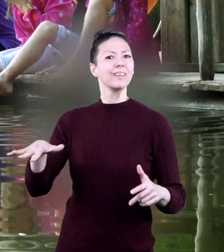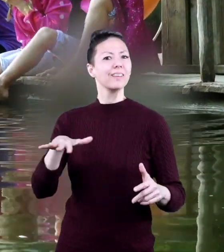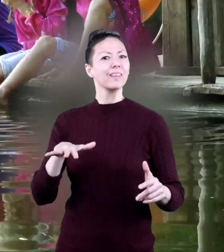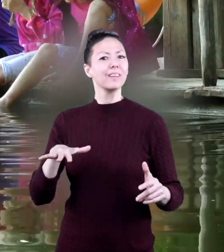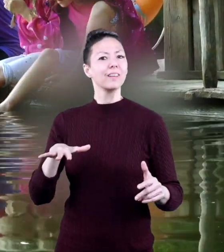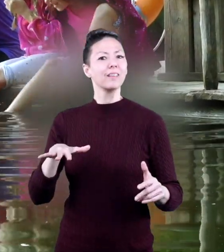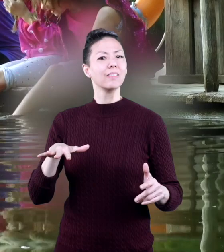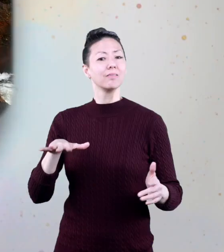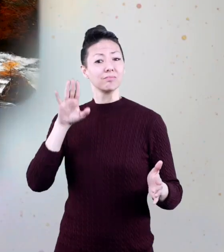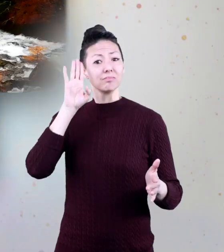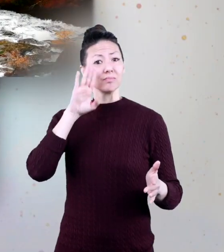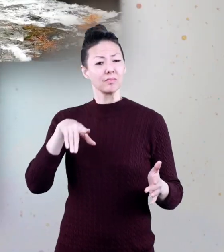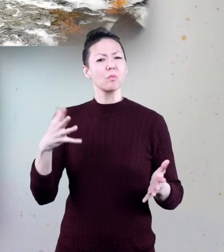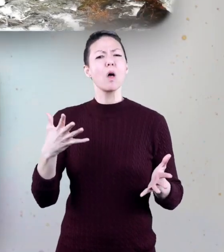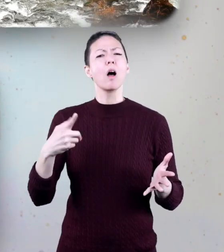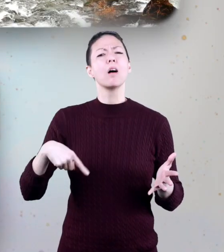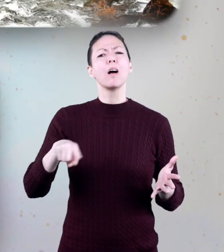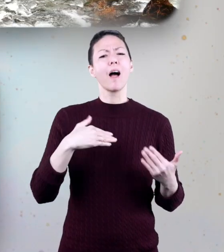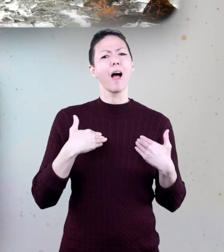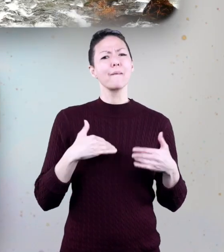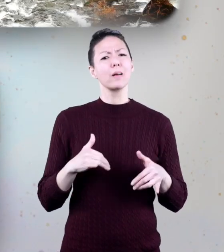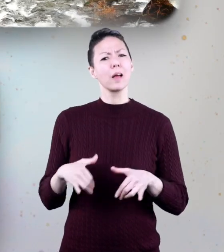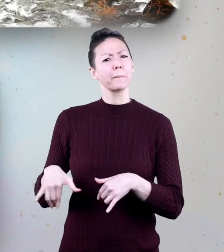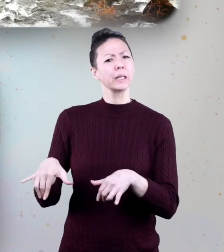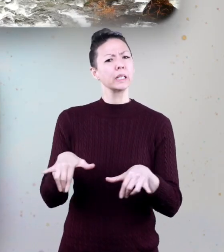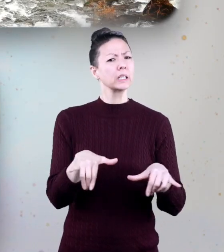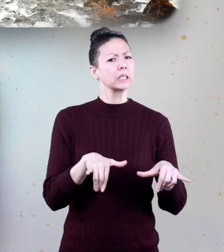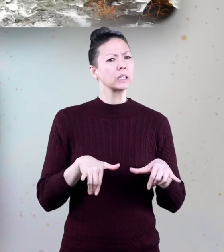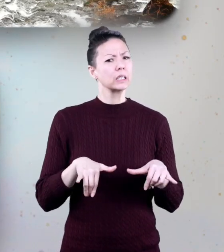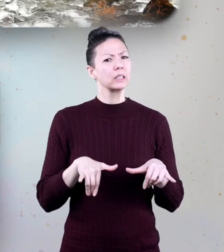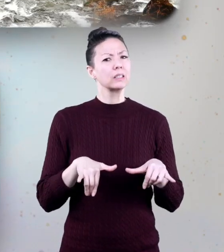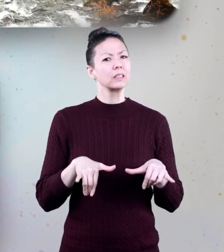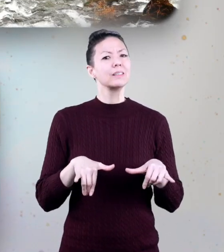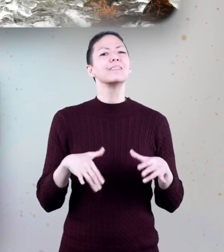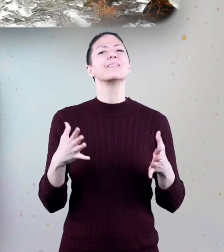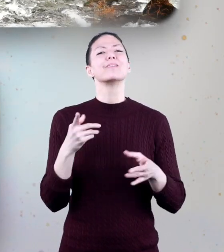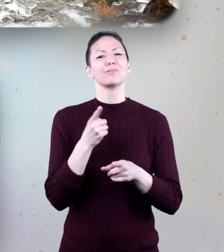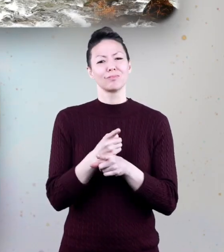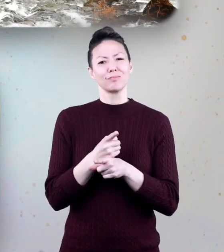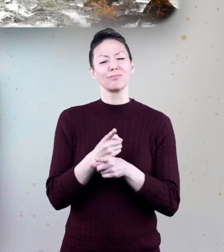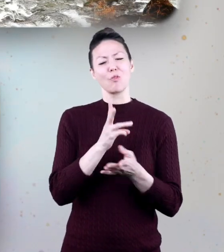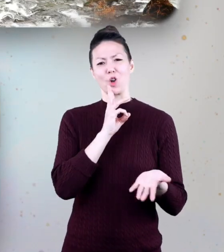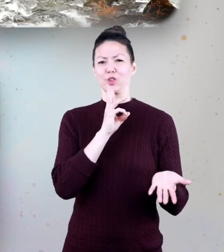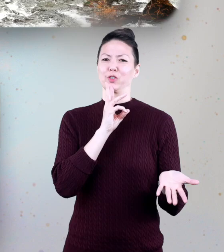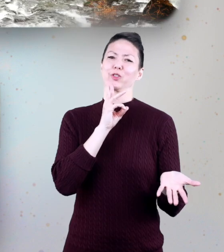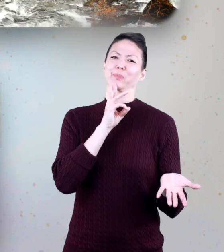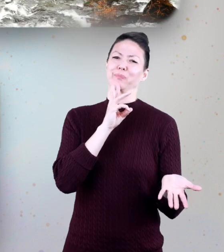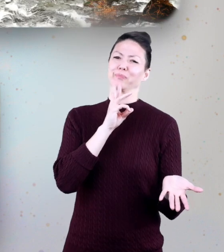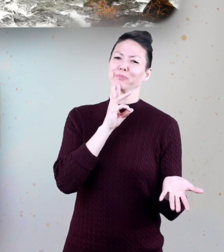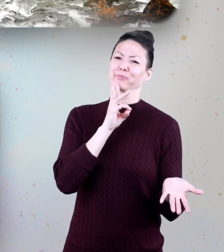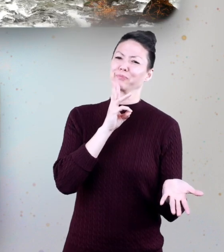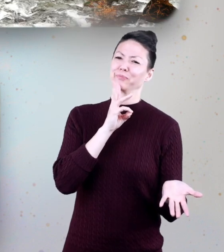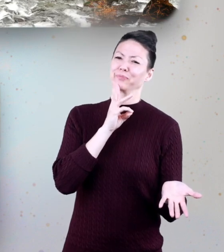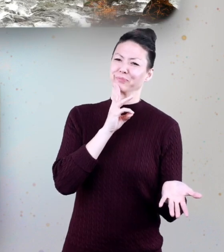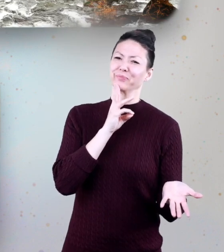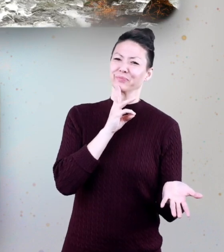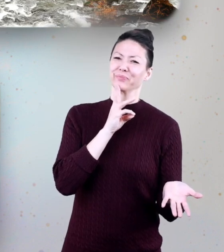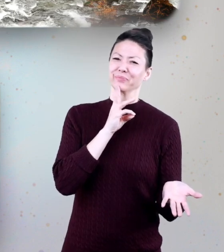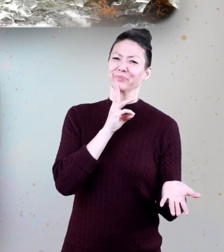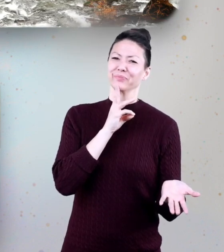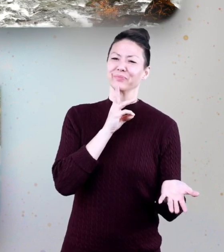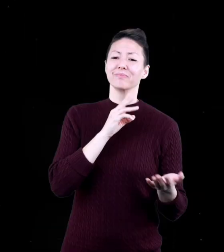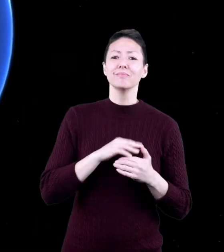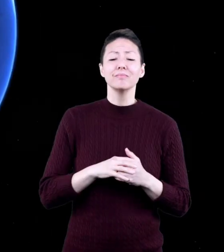do you know what they all have in common that's right they're all full of water